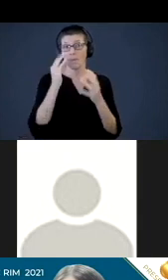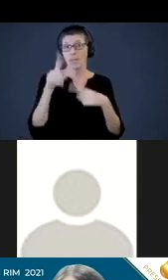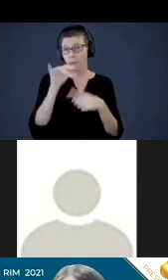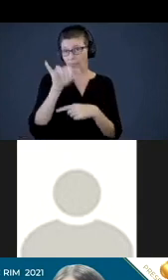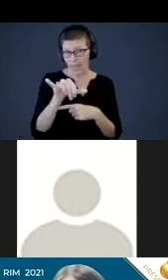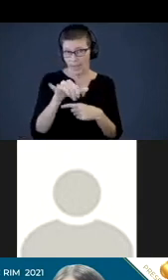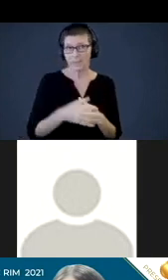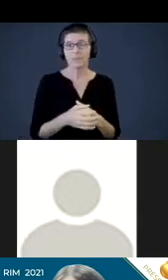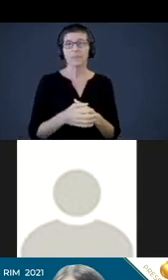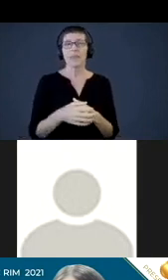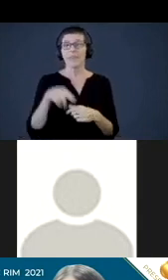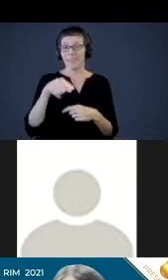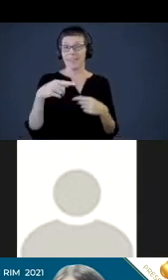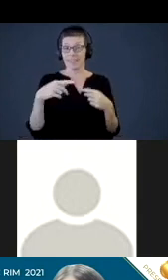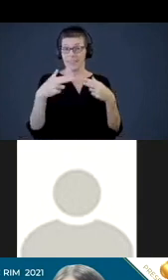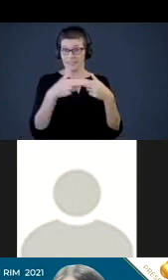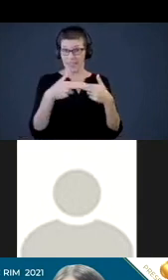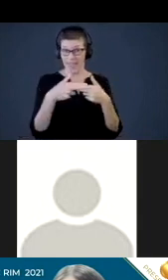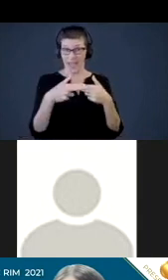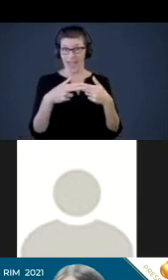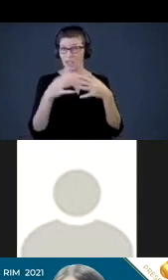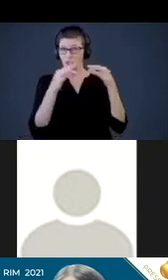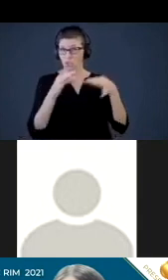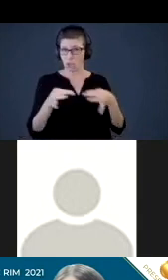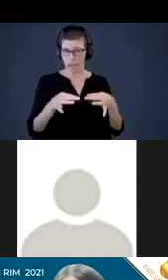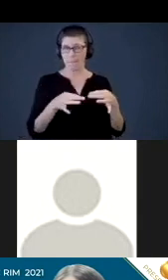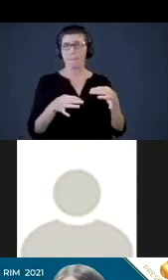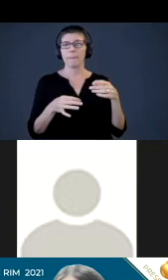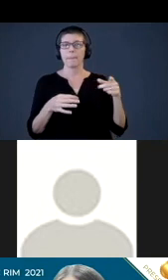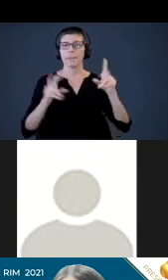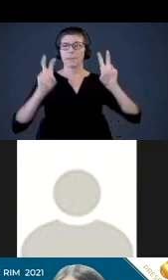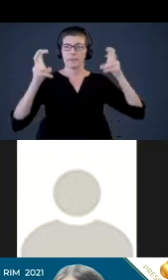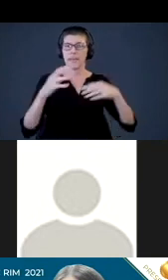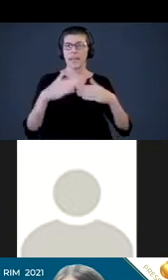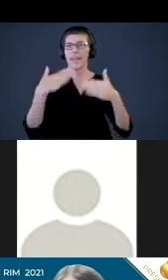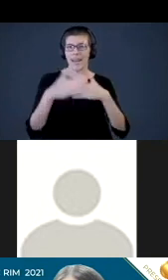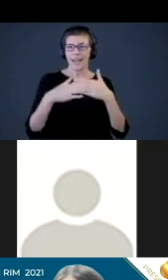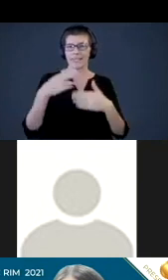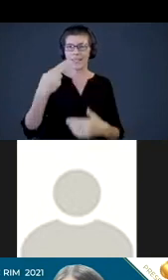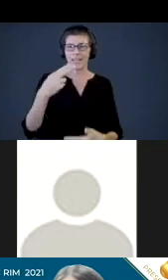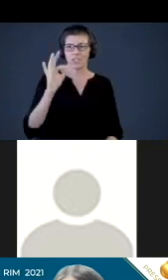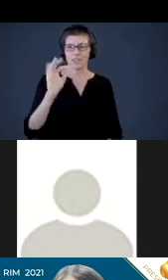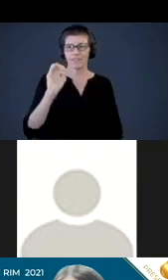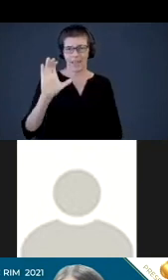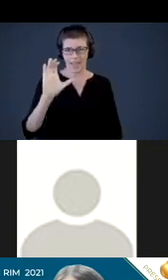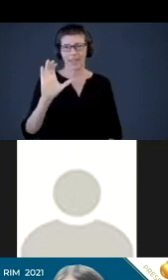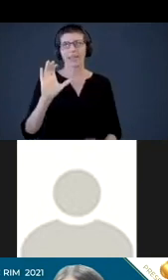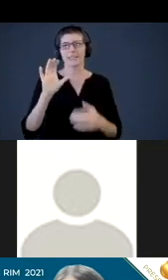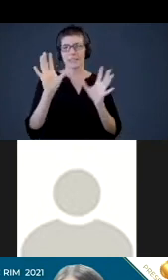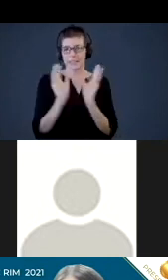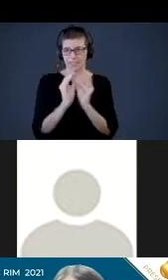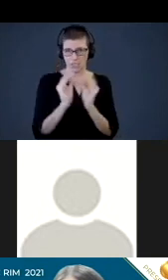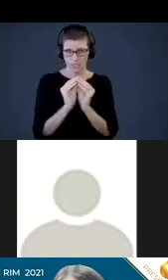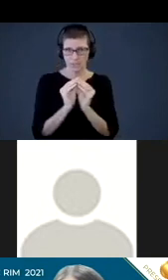And this slide here just to describe it to you is titled next HVAC Hawaii Statewide Family Engagement Center